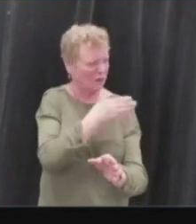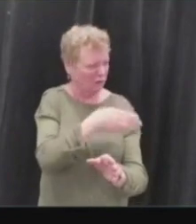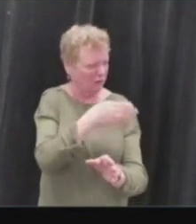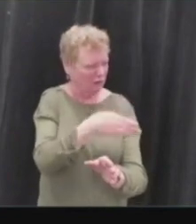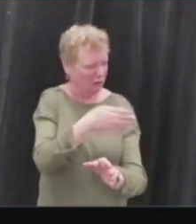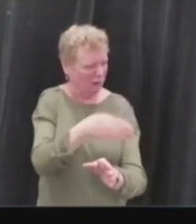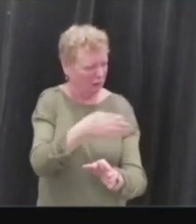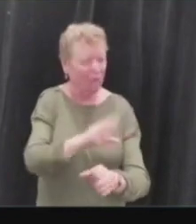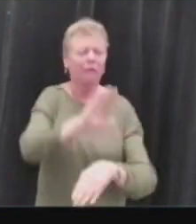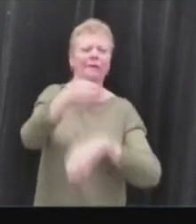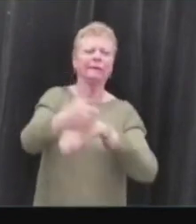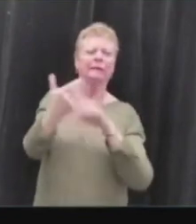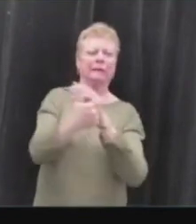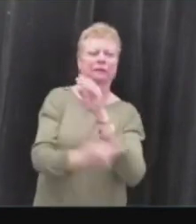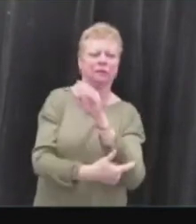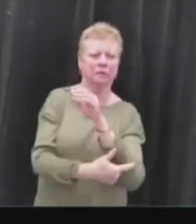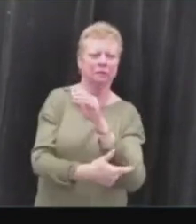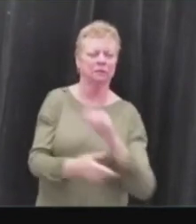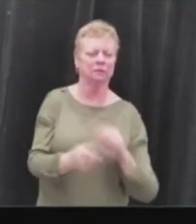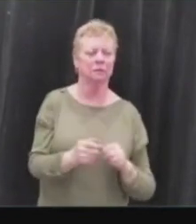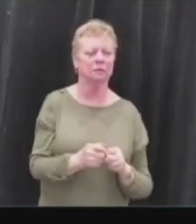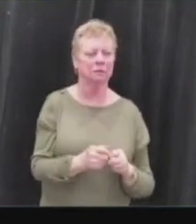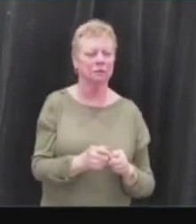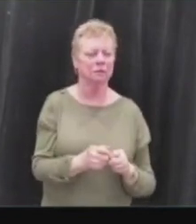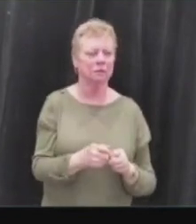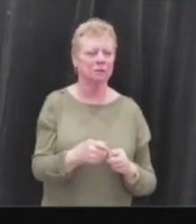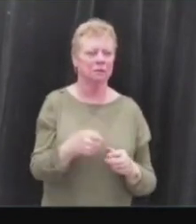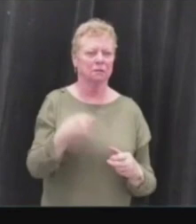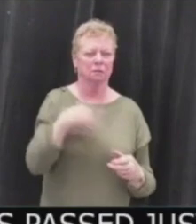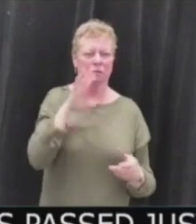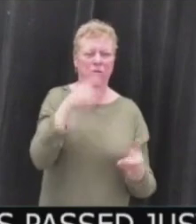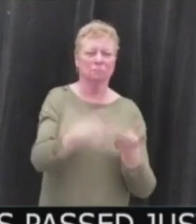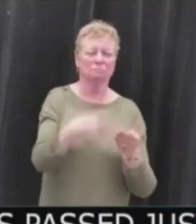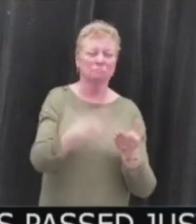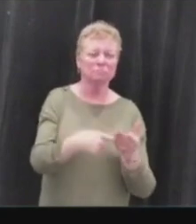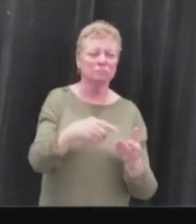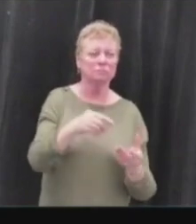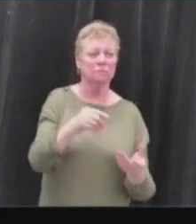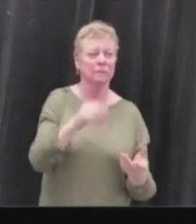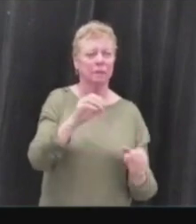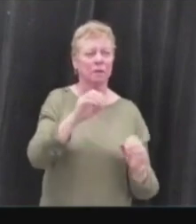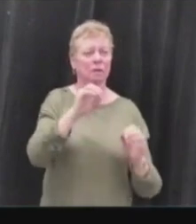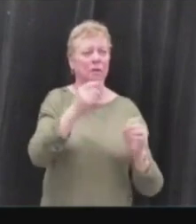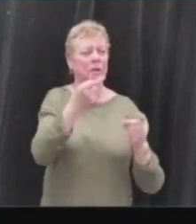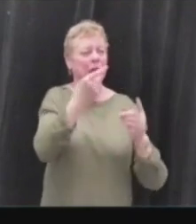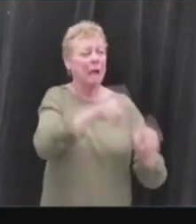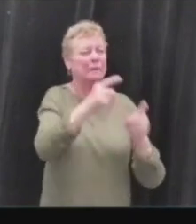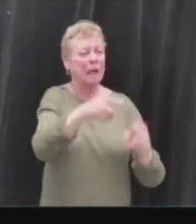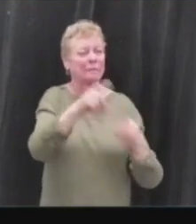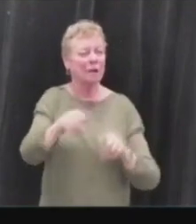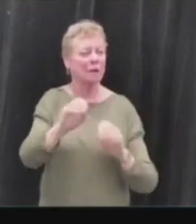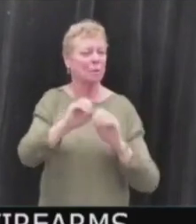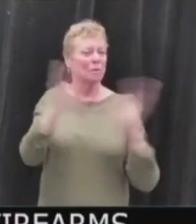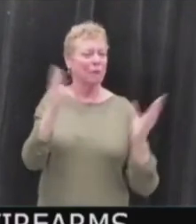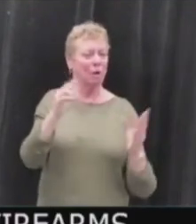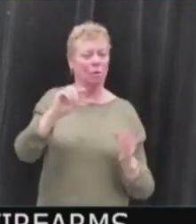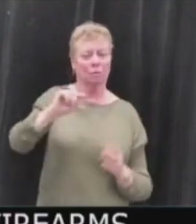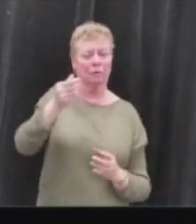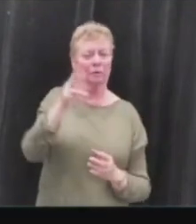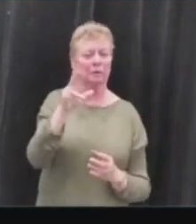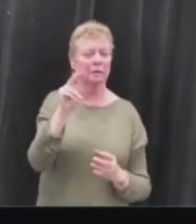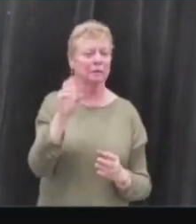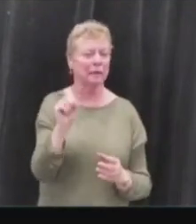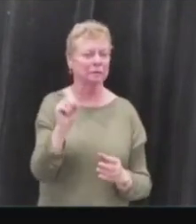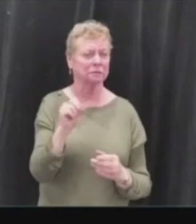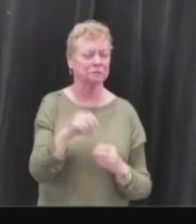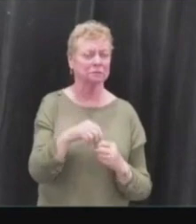happening. And just on one side note, we're talking about non-firearms related incidents. I'm recalling the incident at the